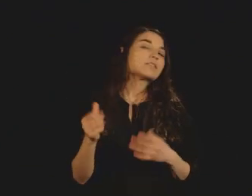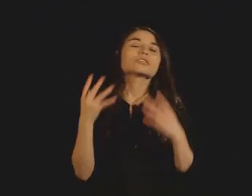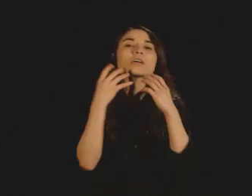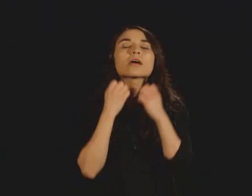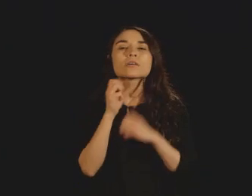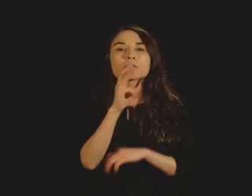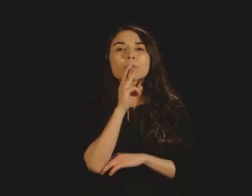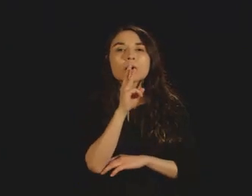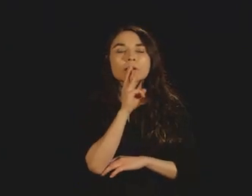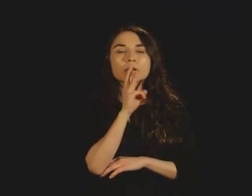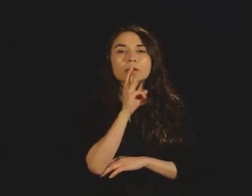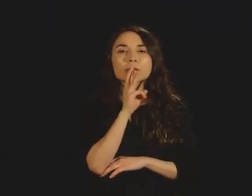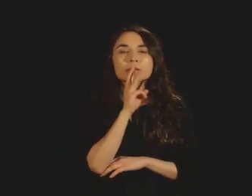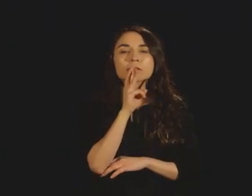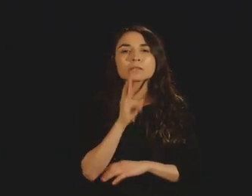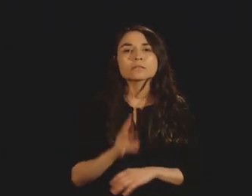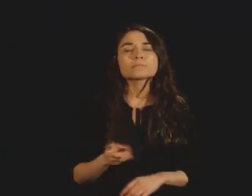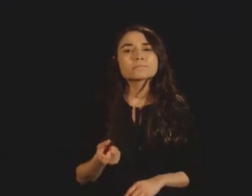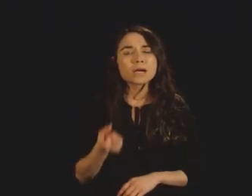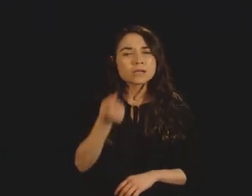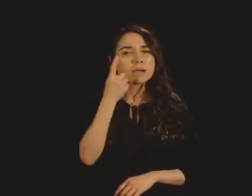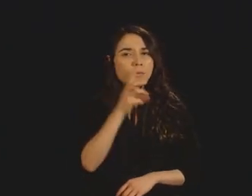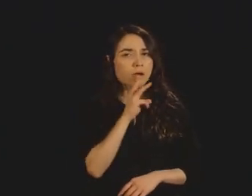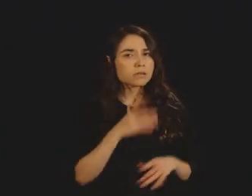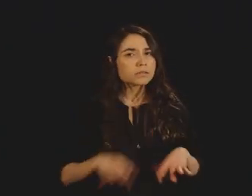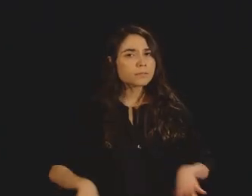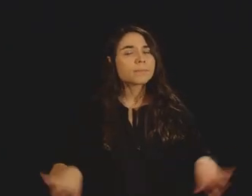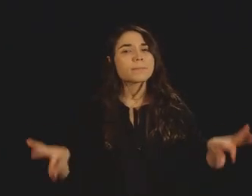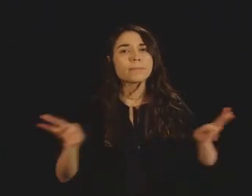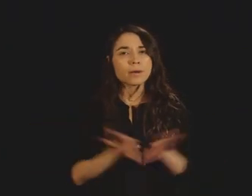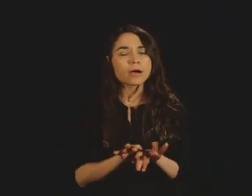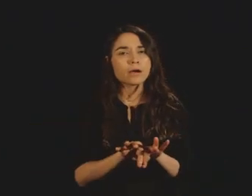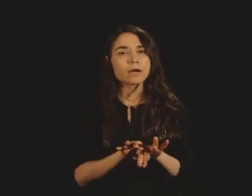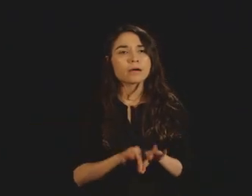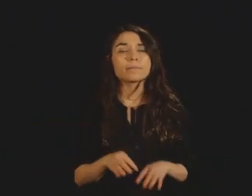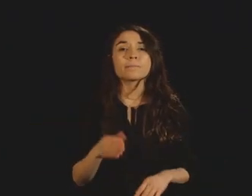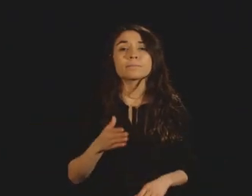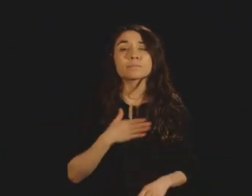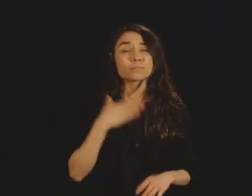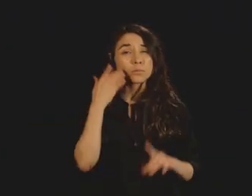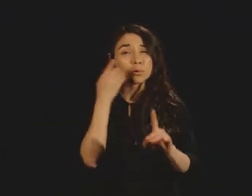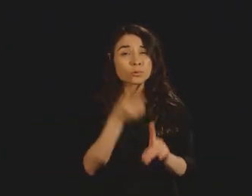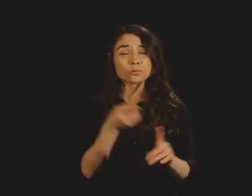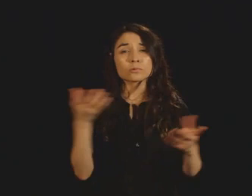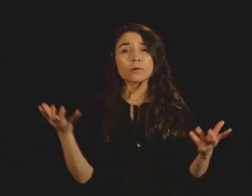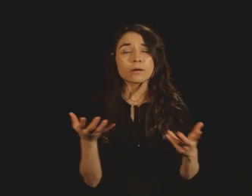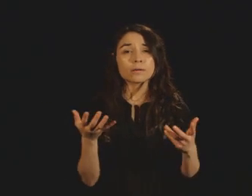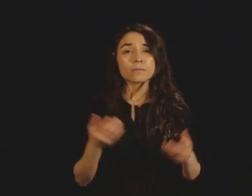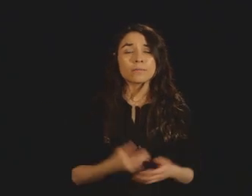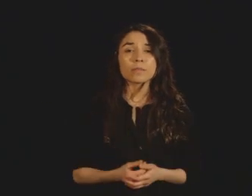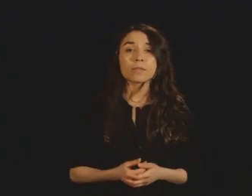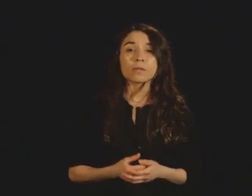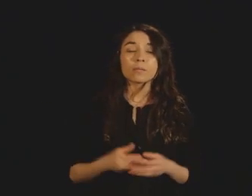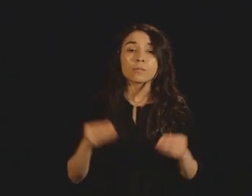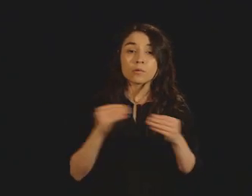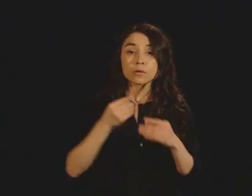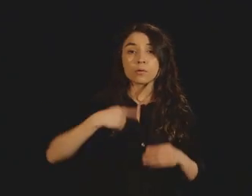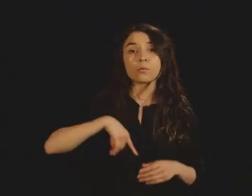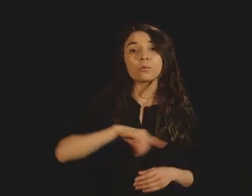So the hope is, as we all learn more about water, we all will do more